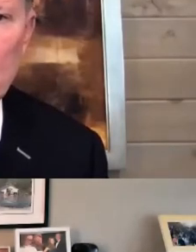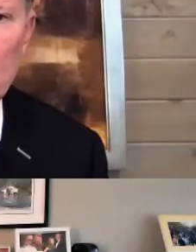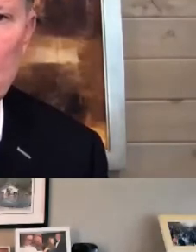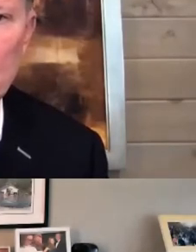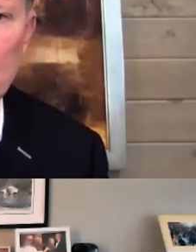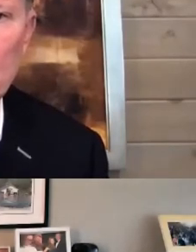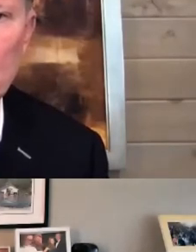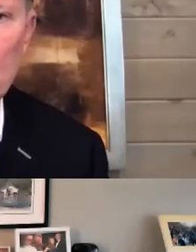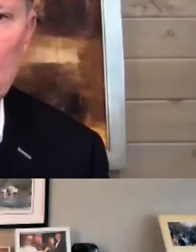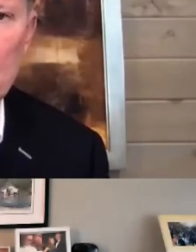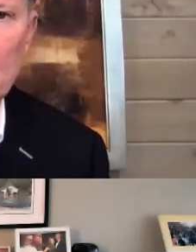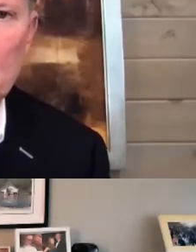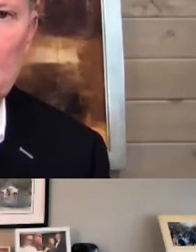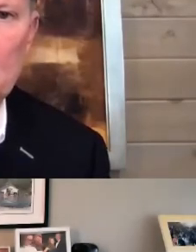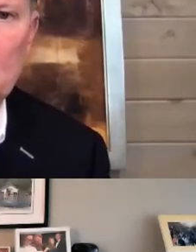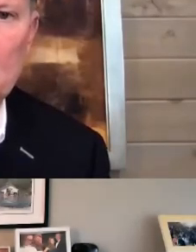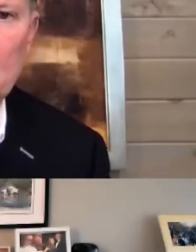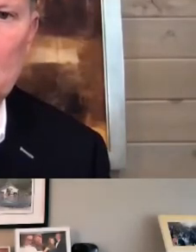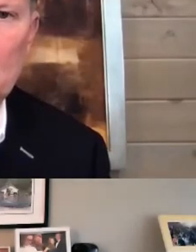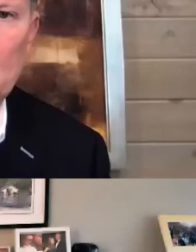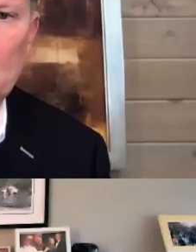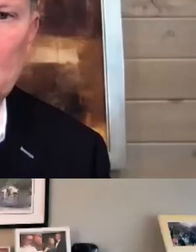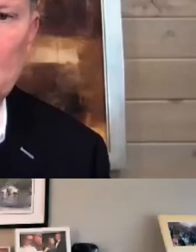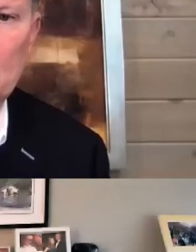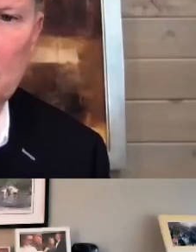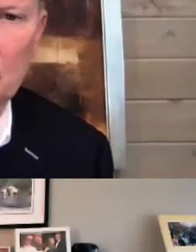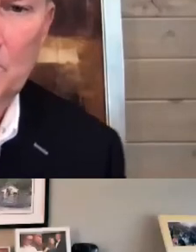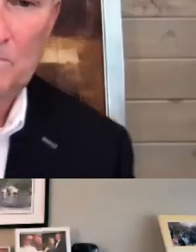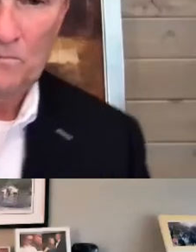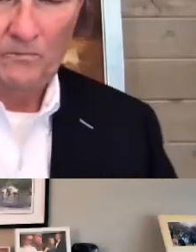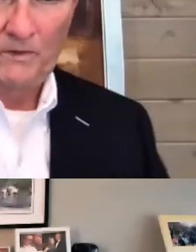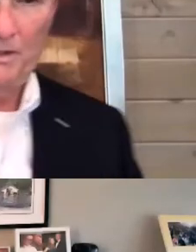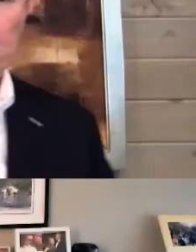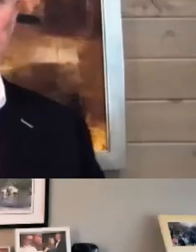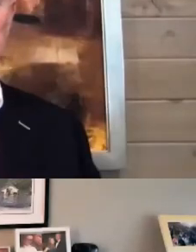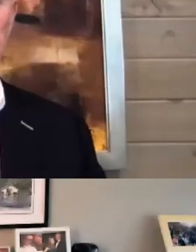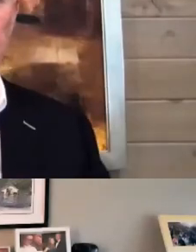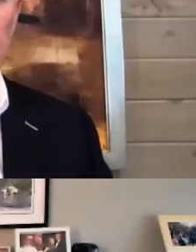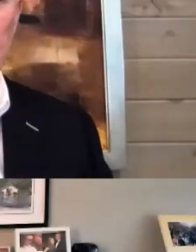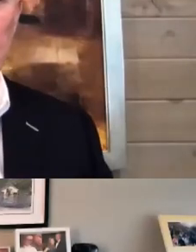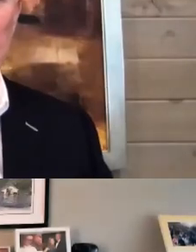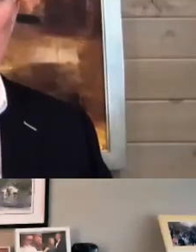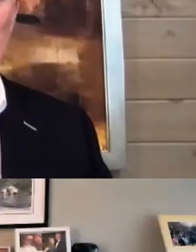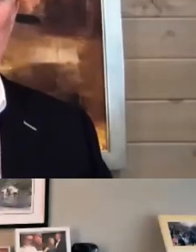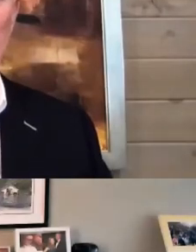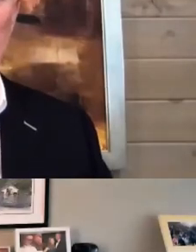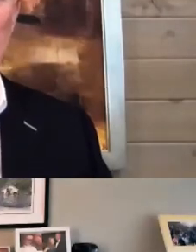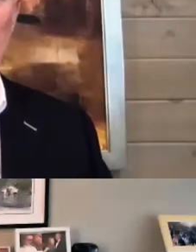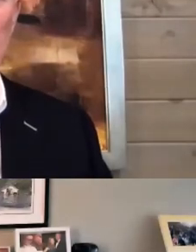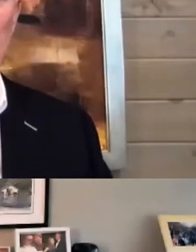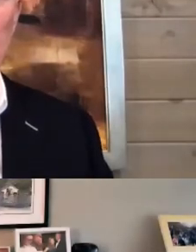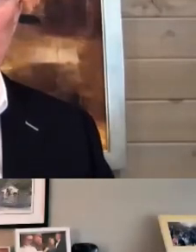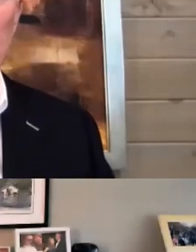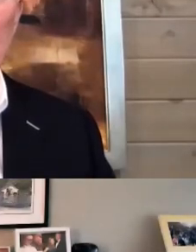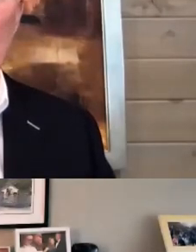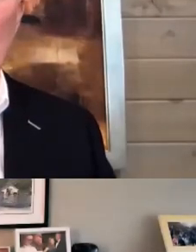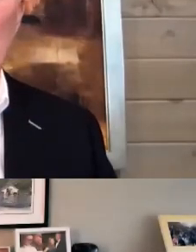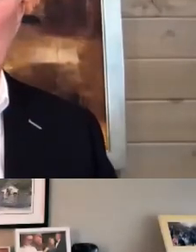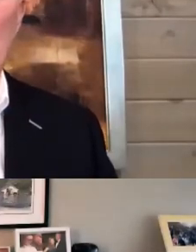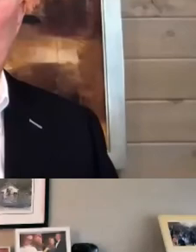the idea that you're going to be able to control that outcome, because it's just not possible. Brian, what would you say?